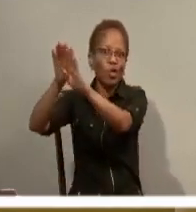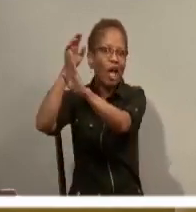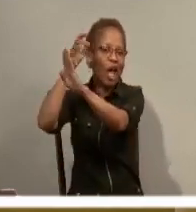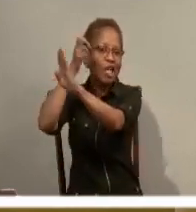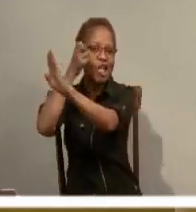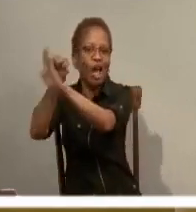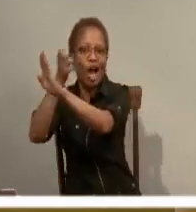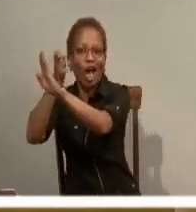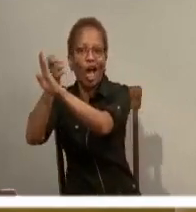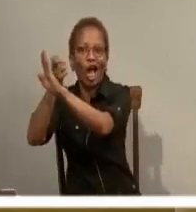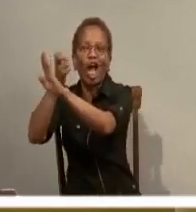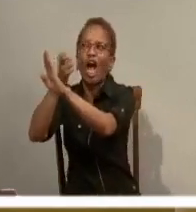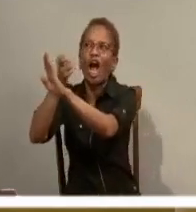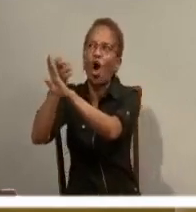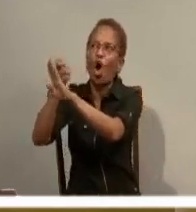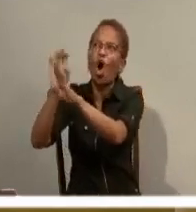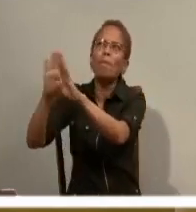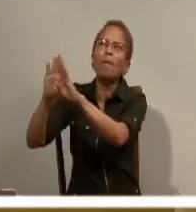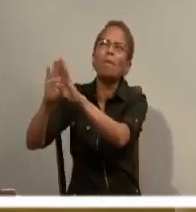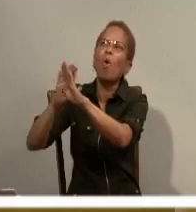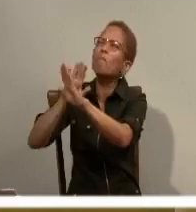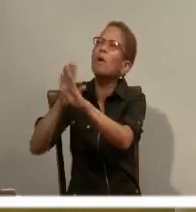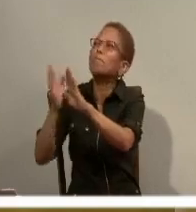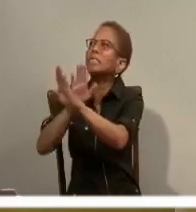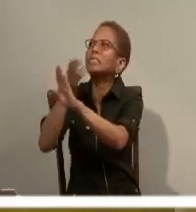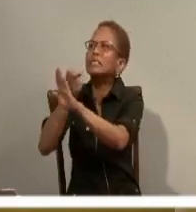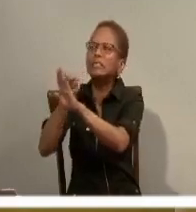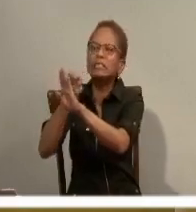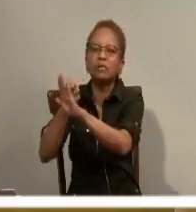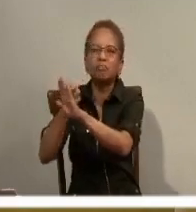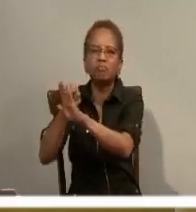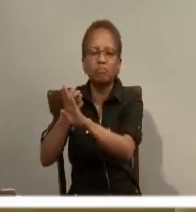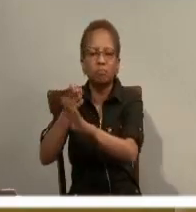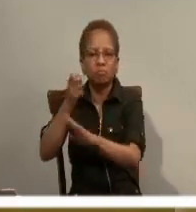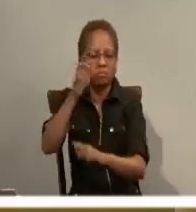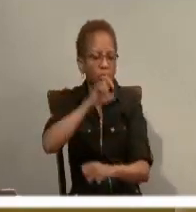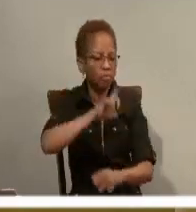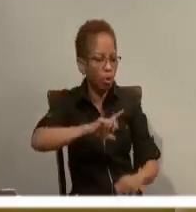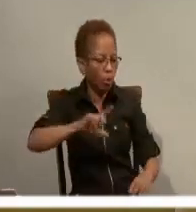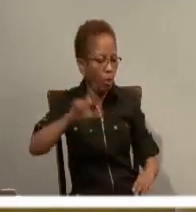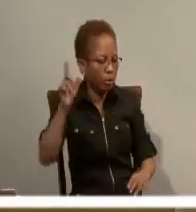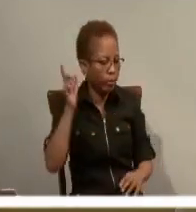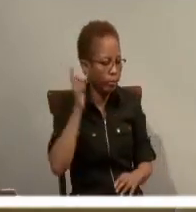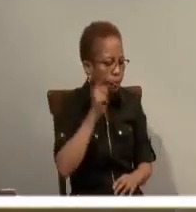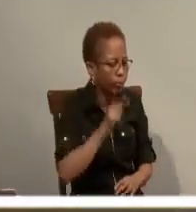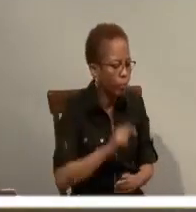us. And he replied, I tell you solemnly, I do not know you. Phew.